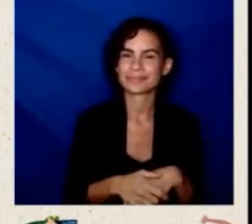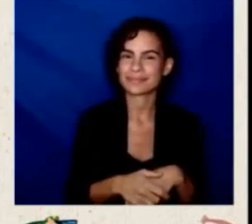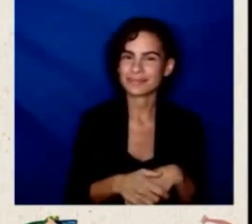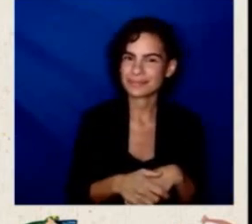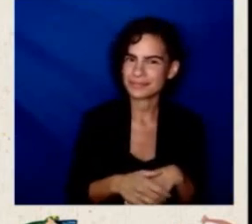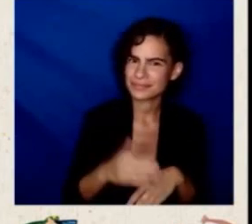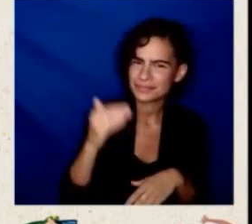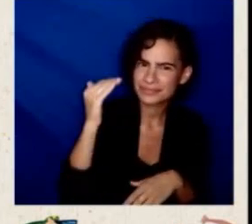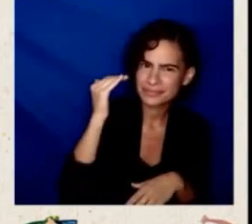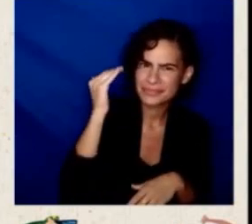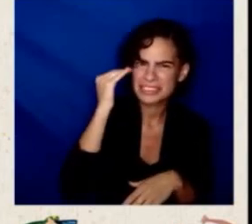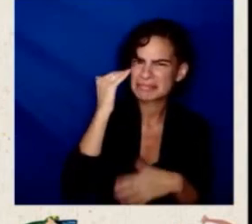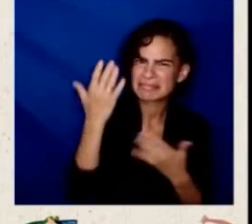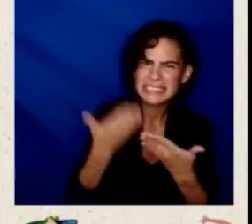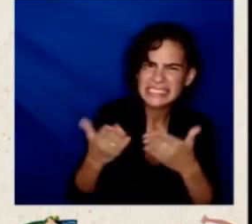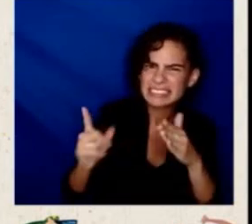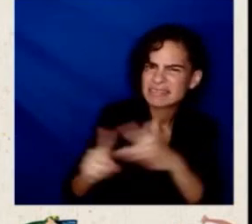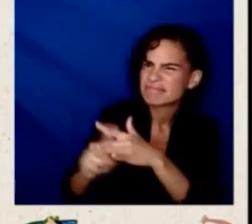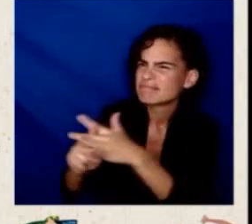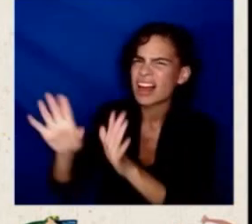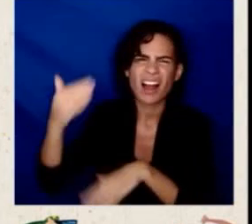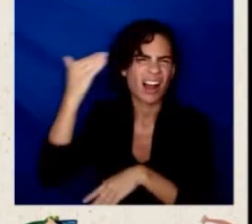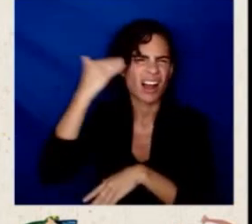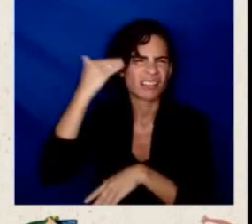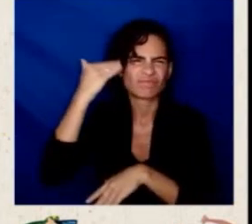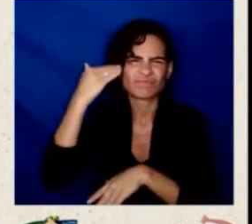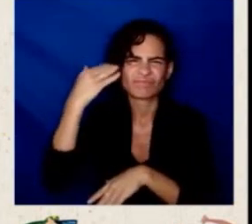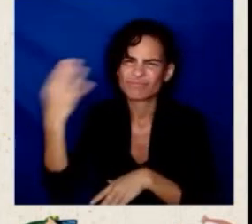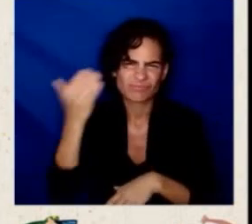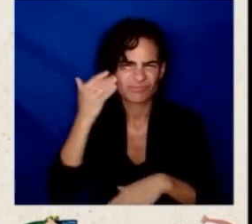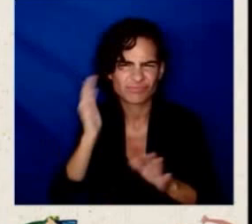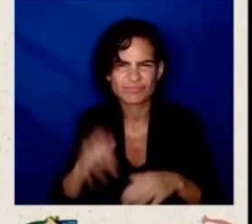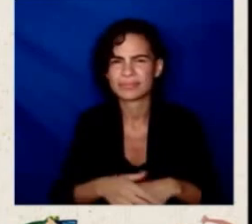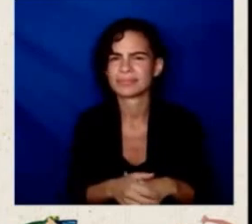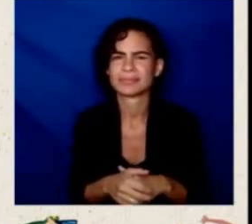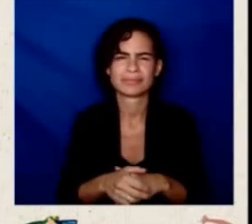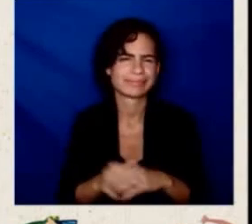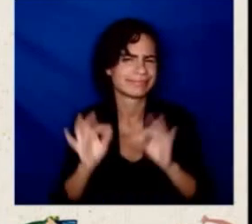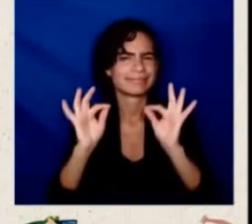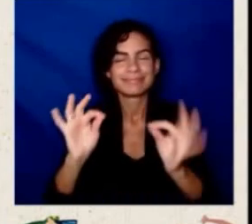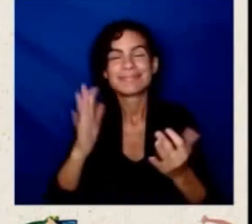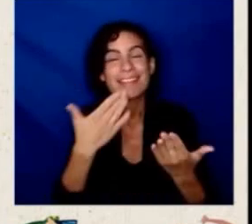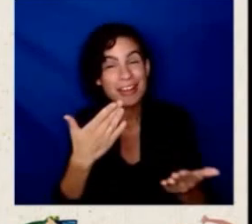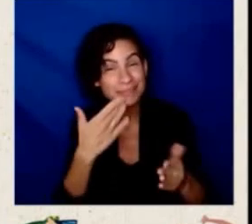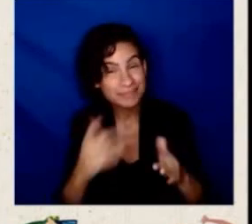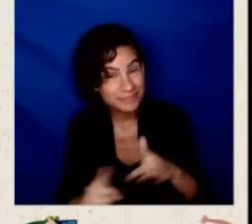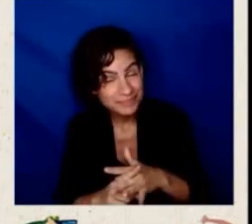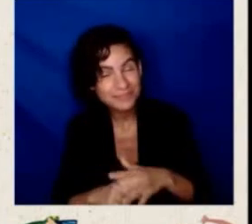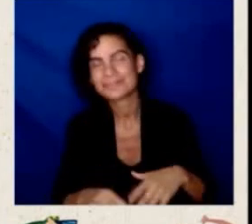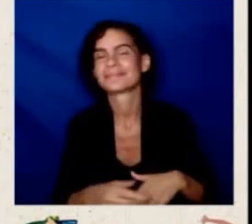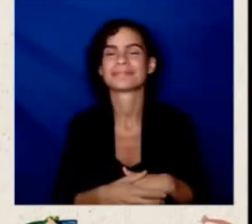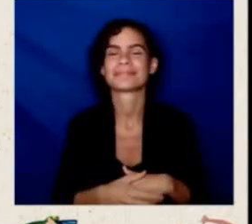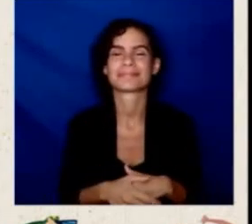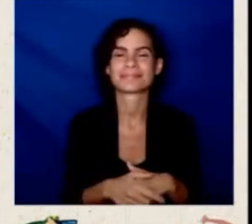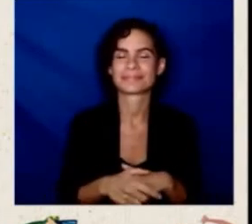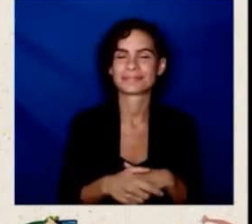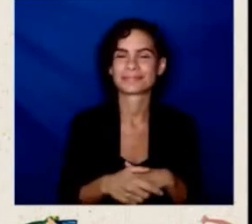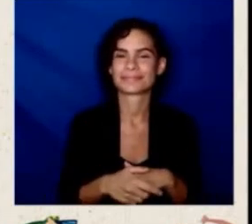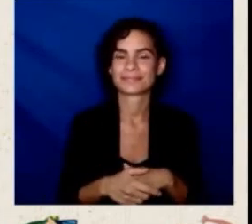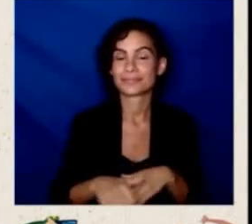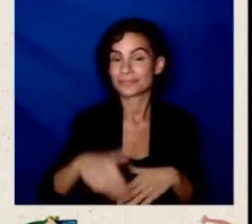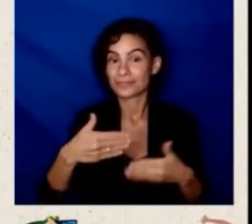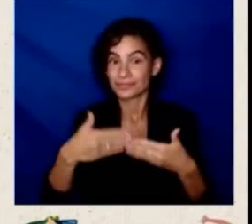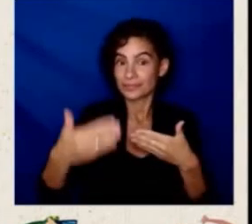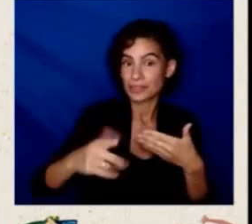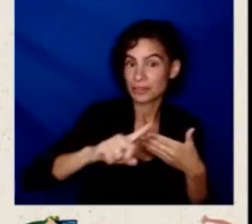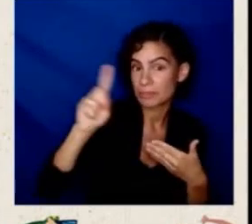in Hispanic Heritage Month that's so important to our community. Our next question goes to Secretary Cardona, and